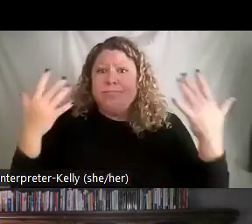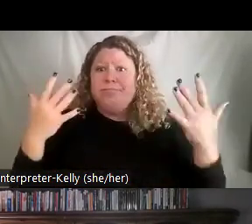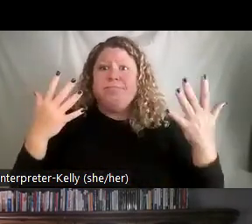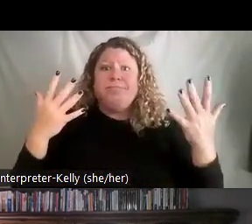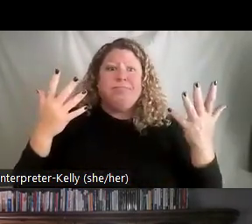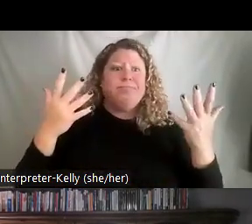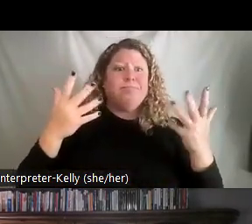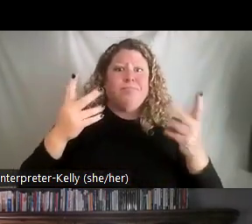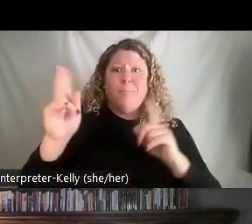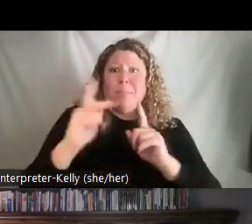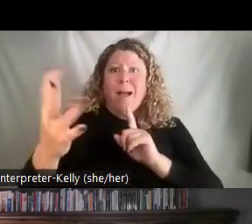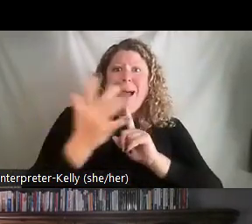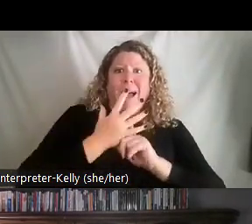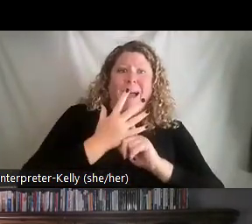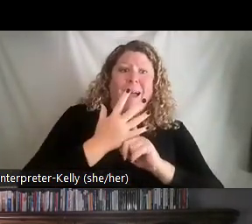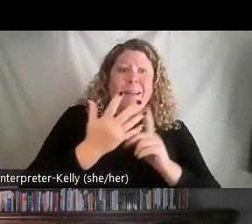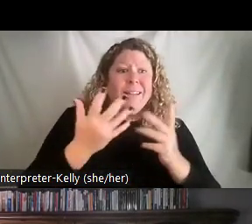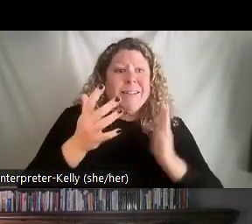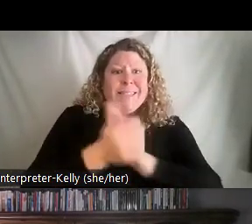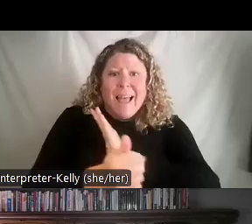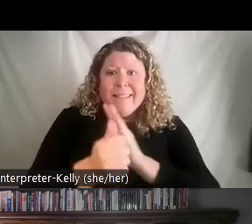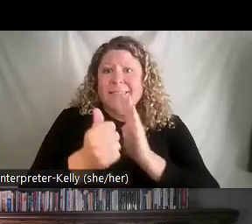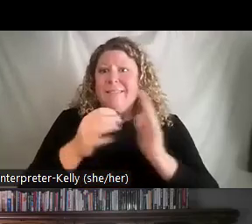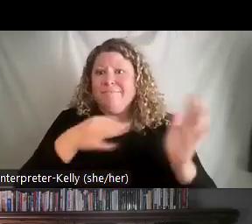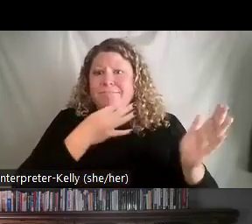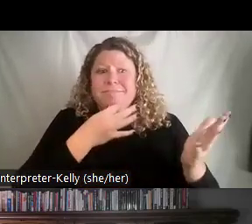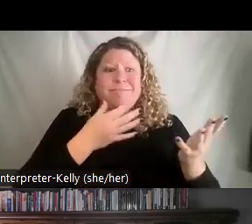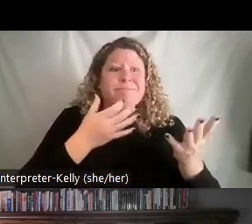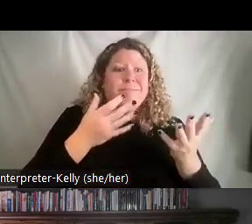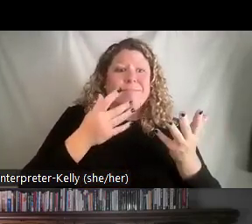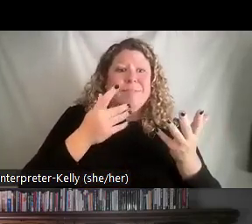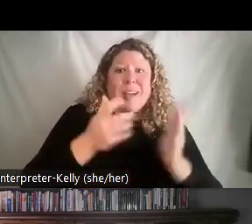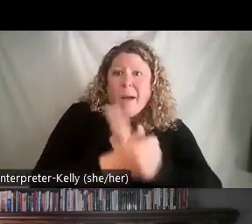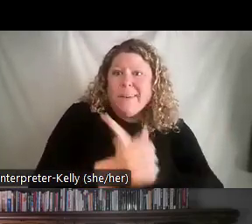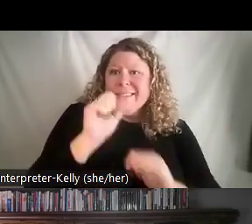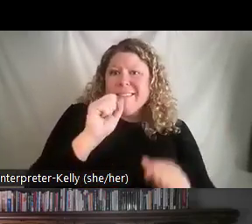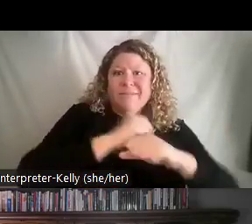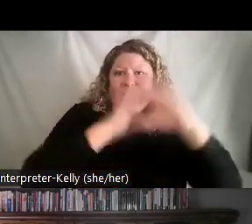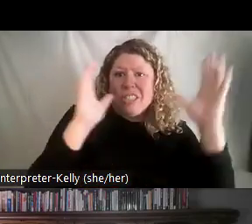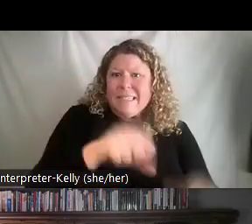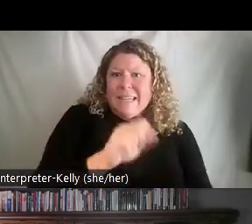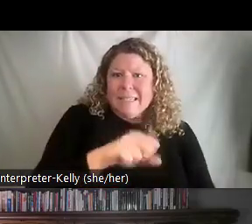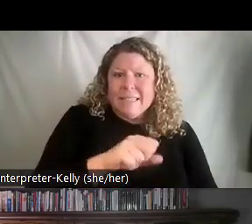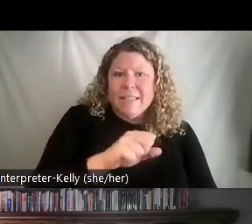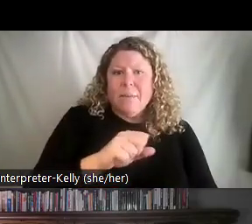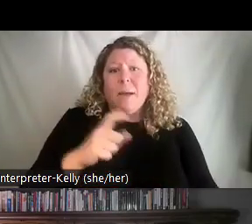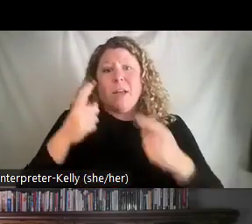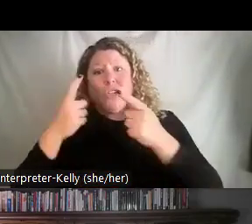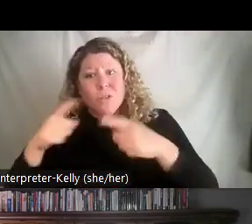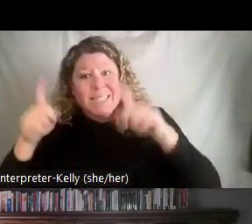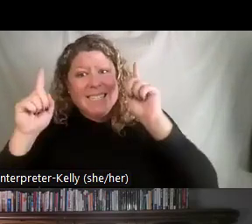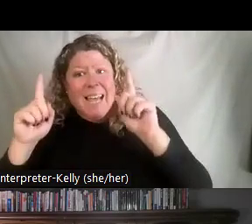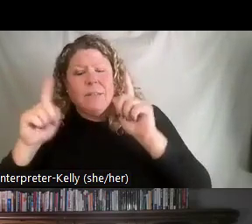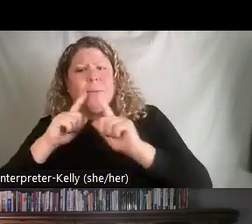and the vision that you have. However, the reality is the success as a leader is based on the